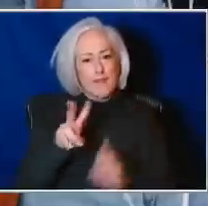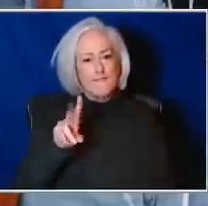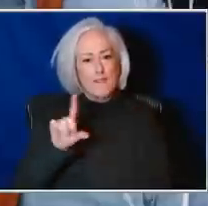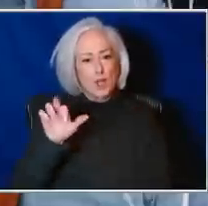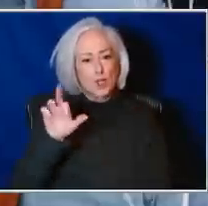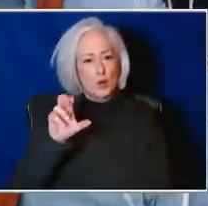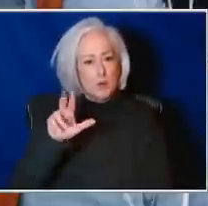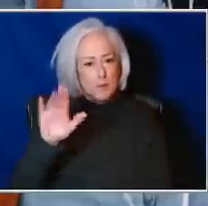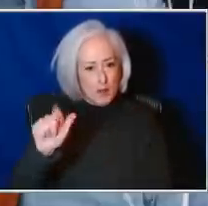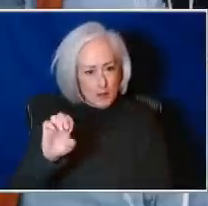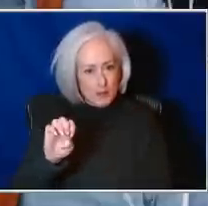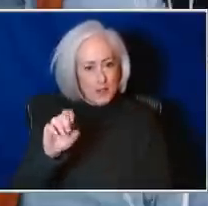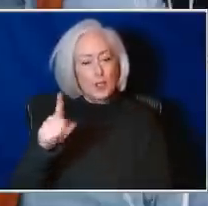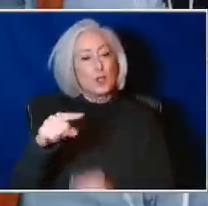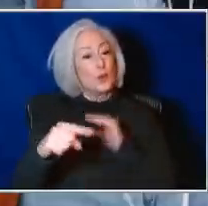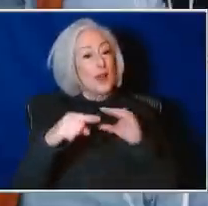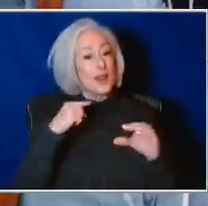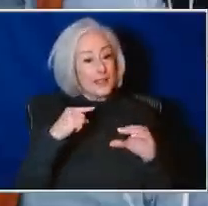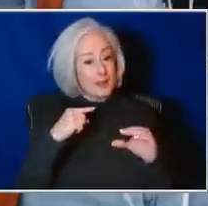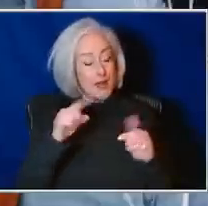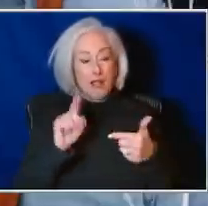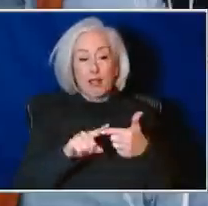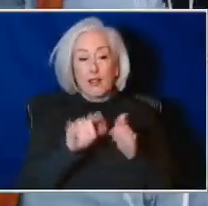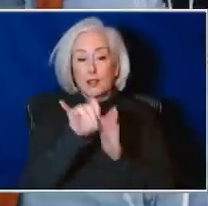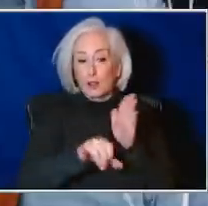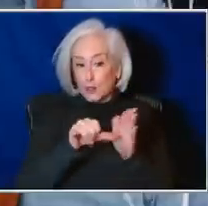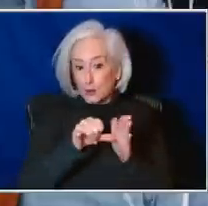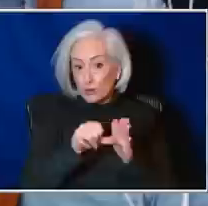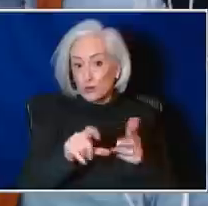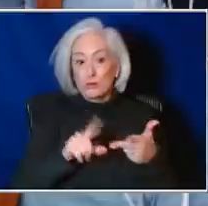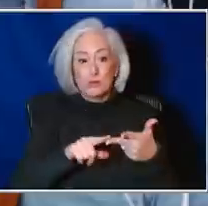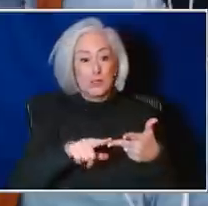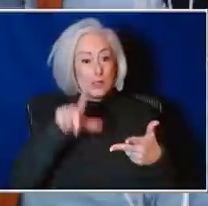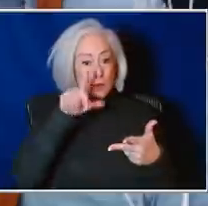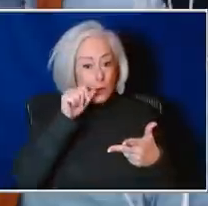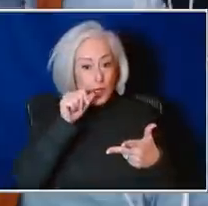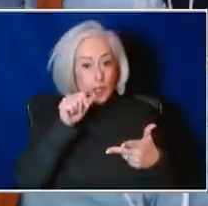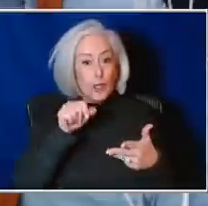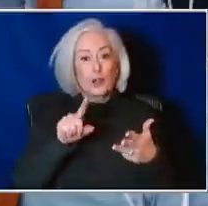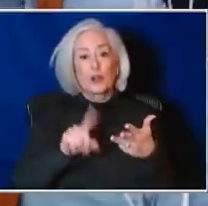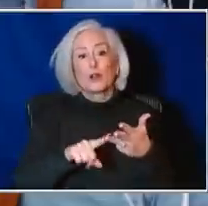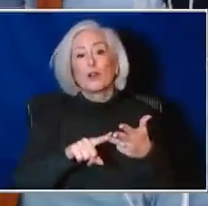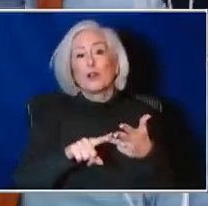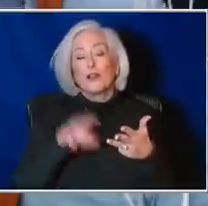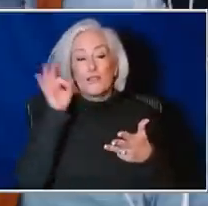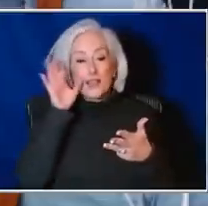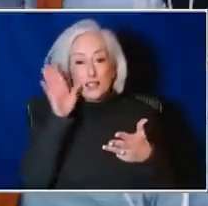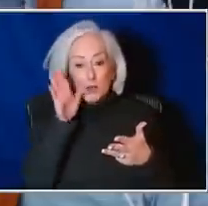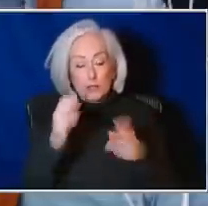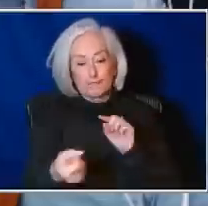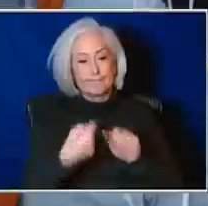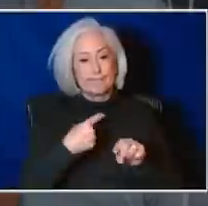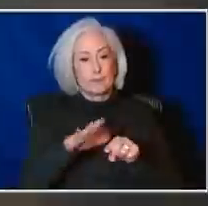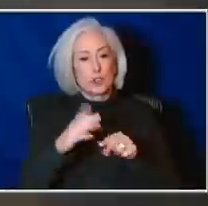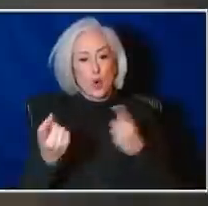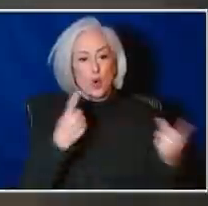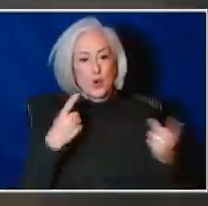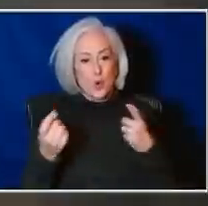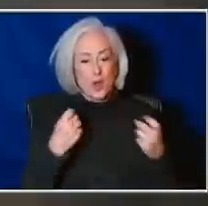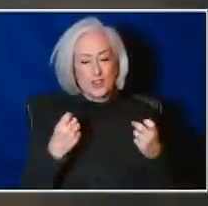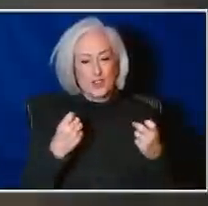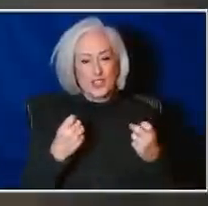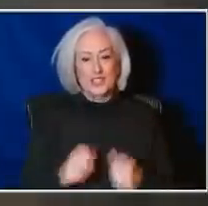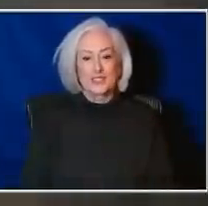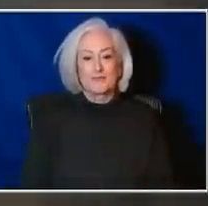us on YouTube, Facebook, and the Medical News Network. You find links to those right here on your screen. This is our